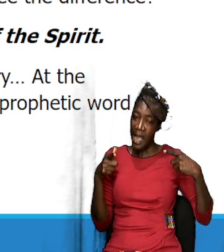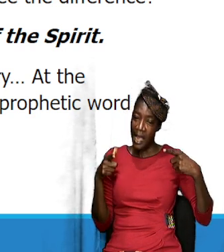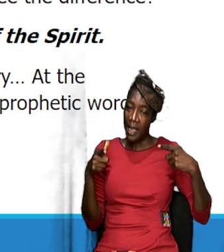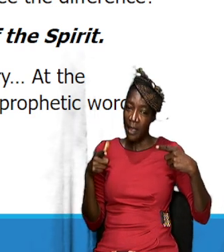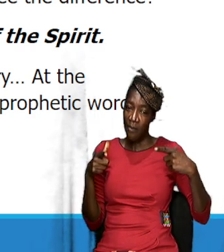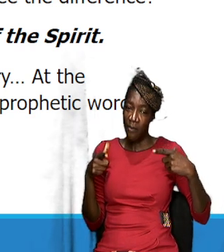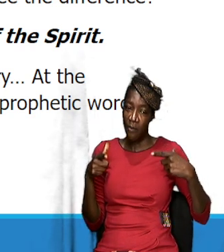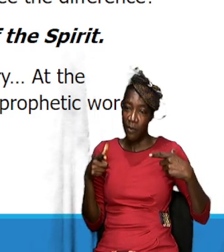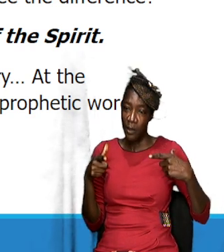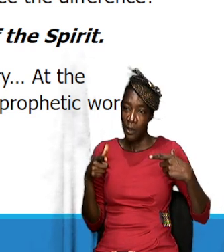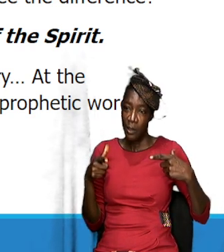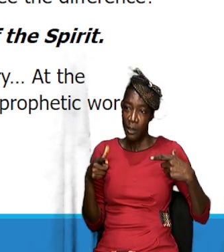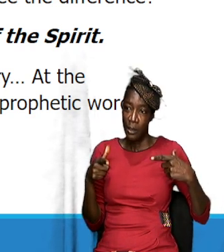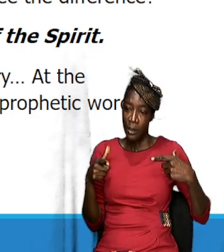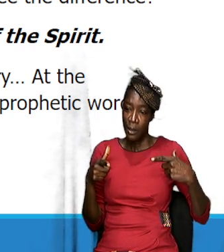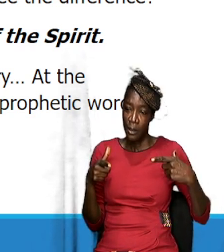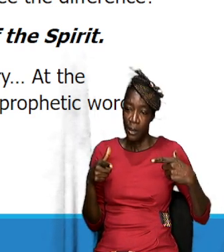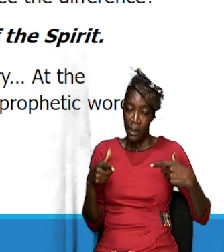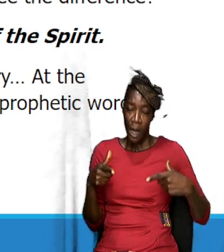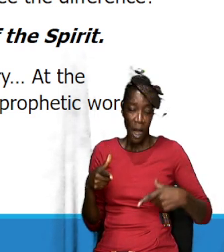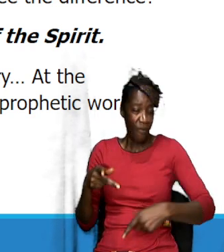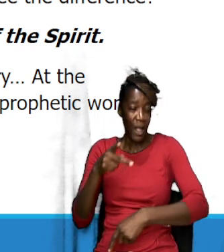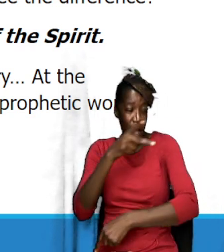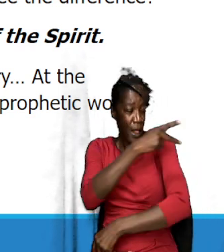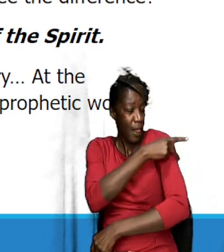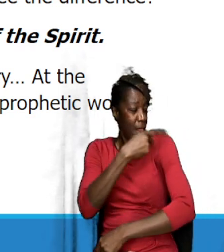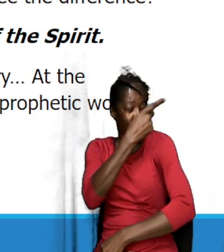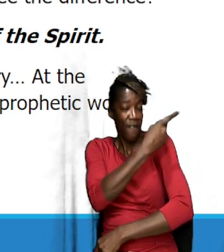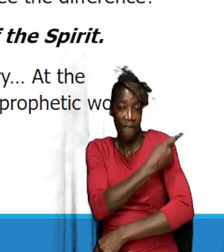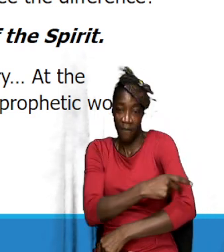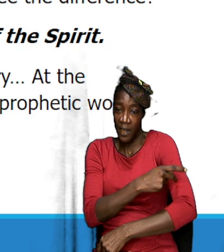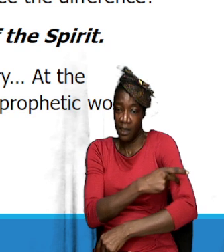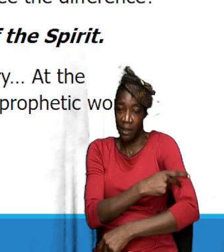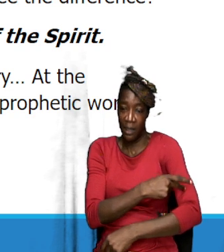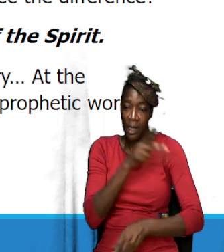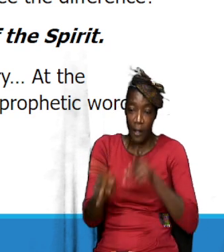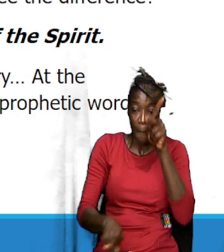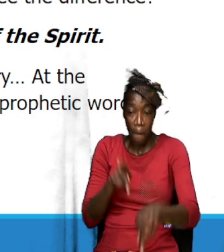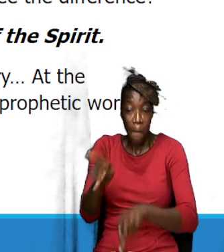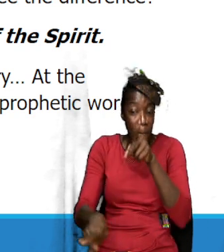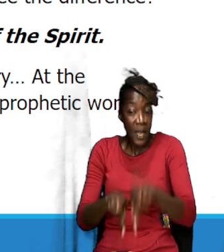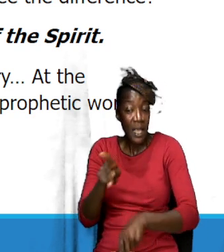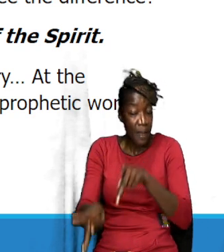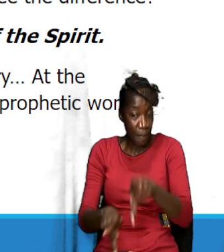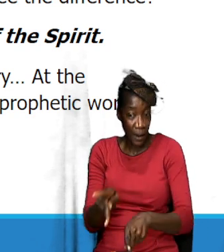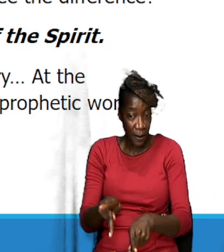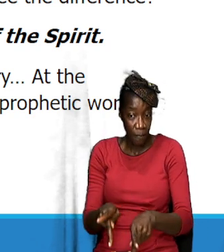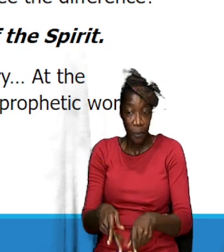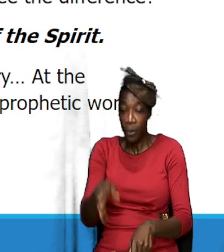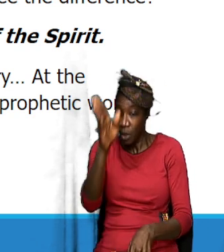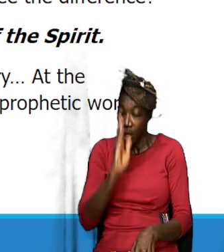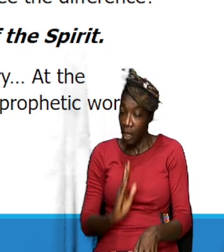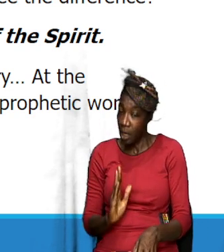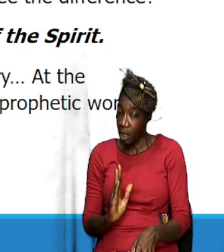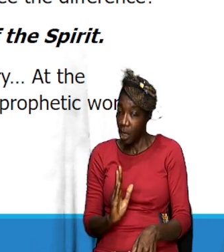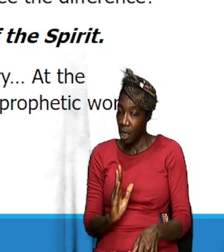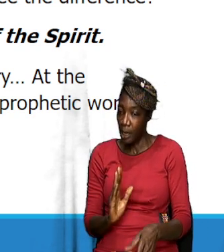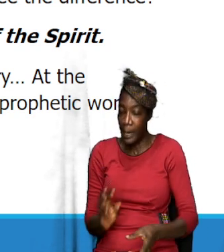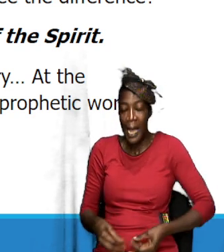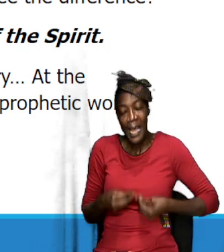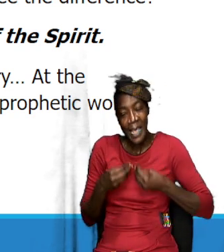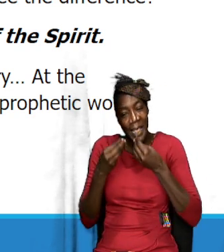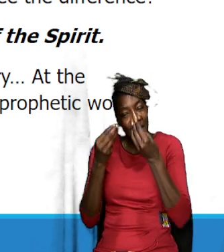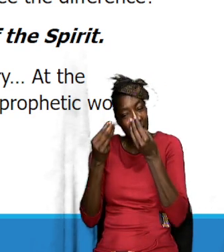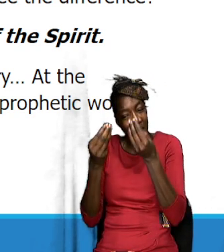Philistine or wherever. He wanted them to do that. And so, what he did, he equipped